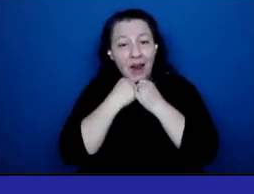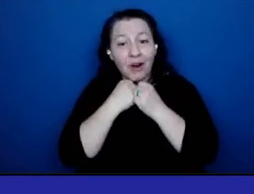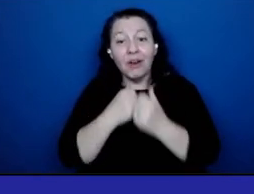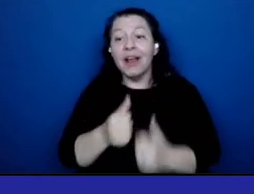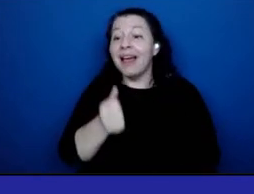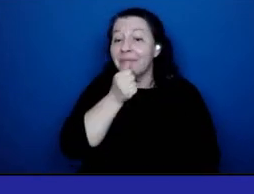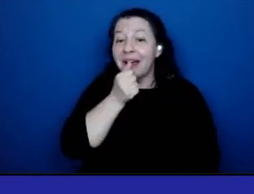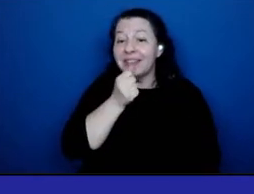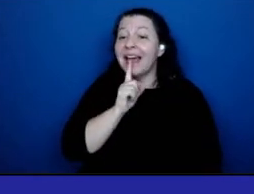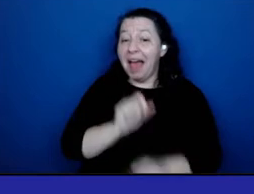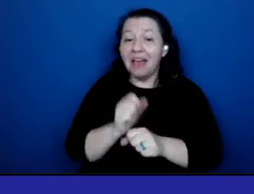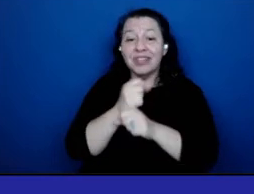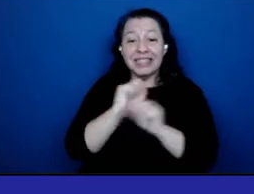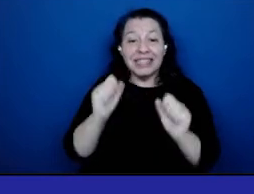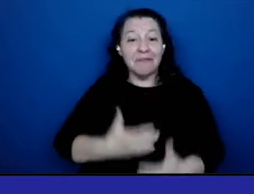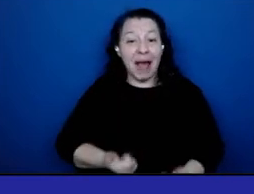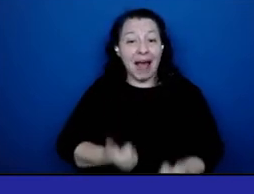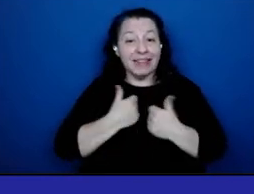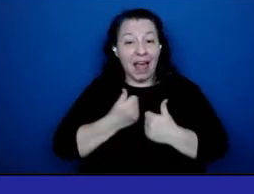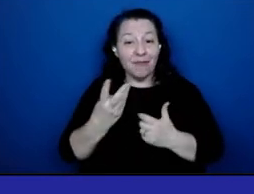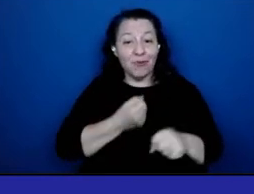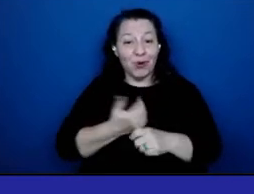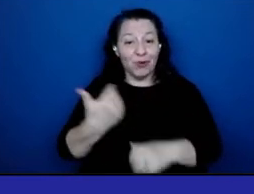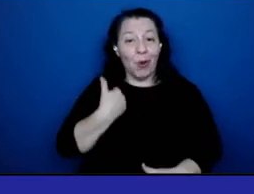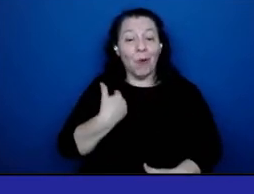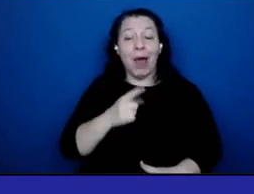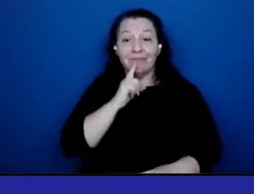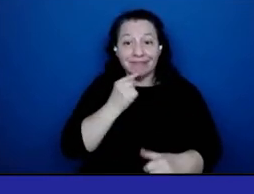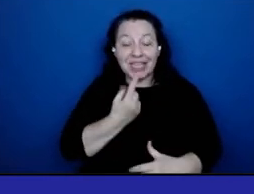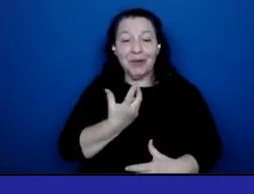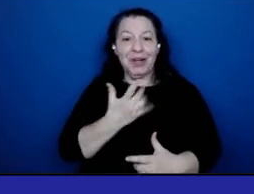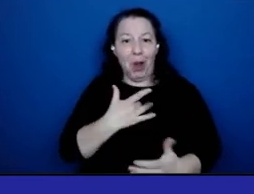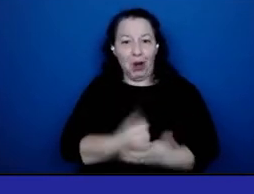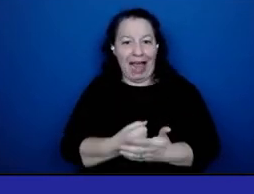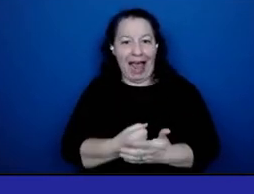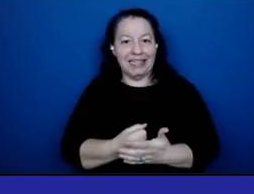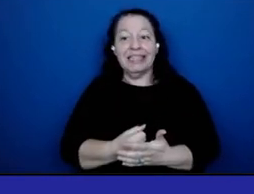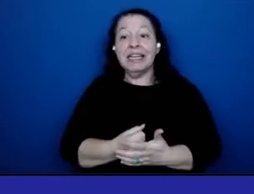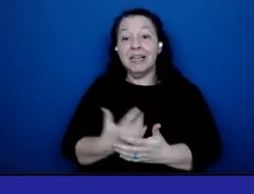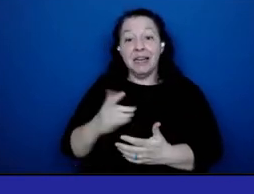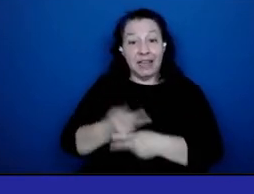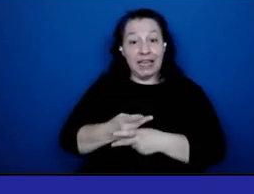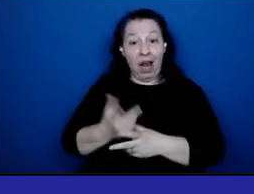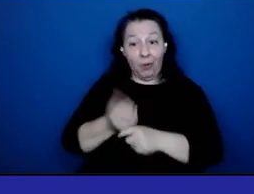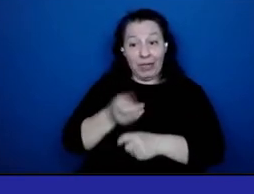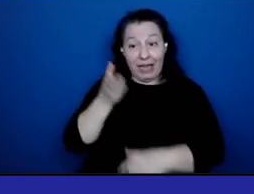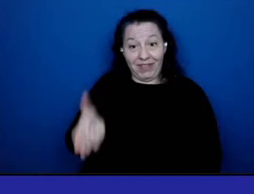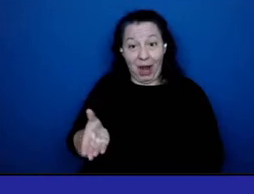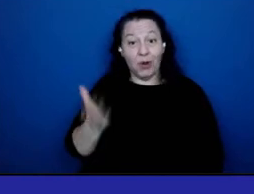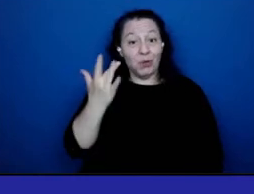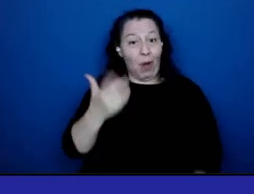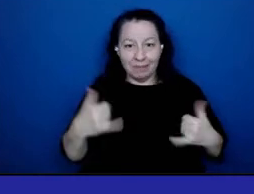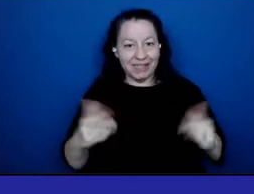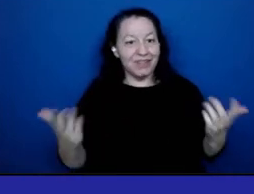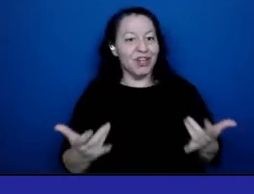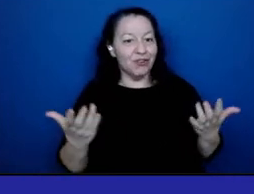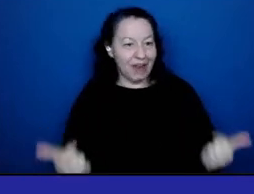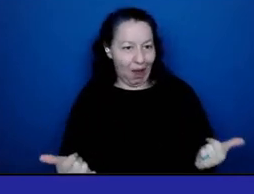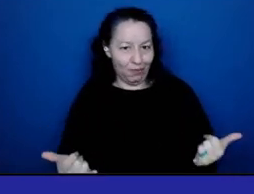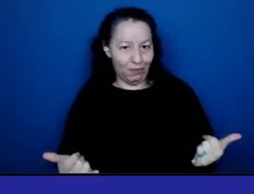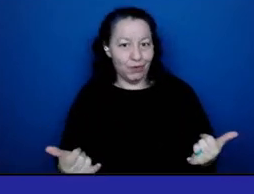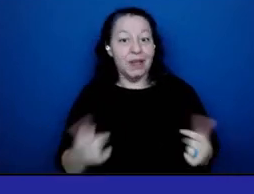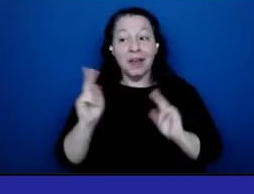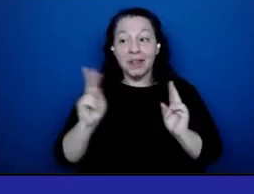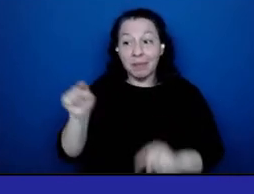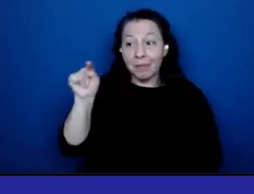life a few years ago when I had a major heart attack. And the care I received there is why I'm standing before you. And the people there